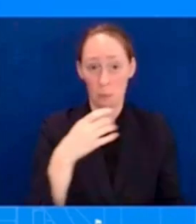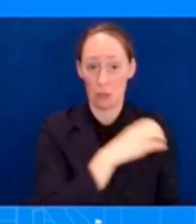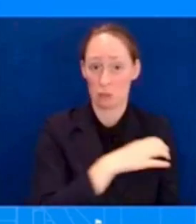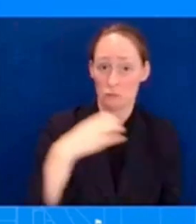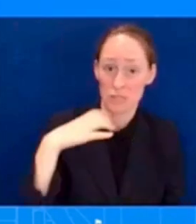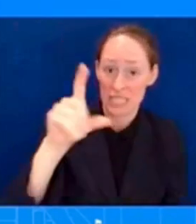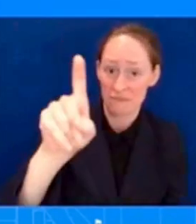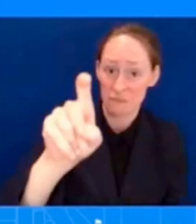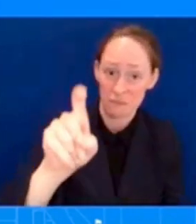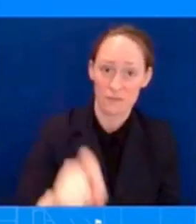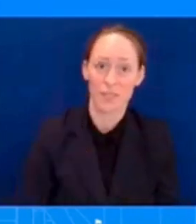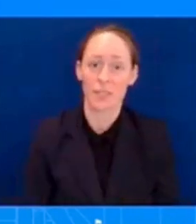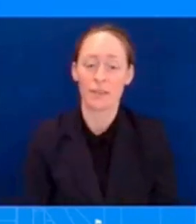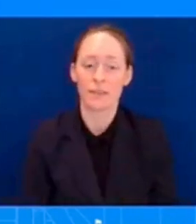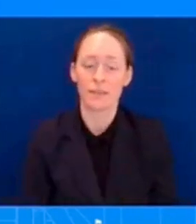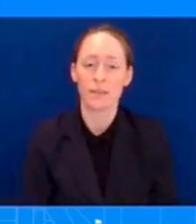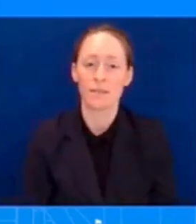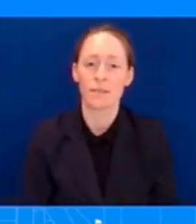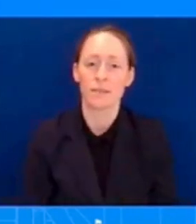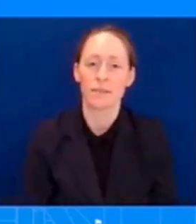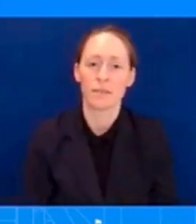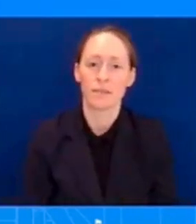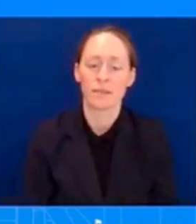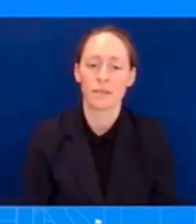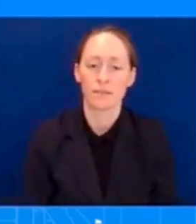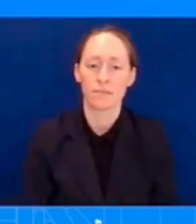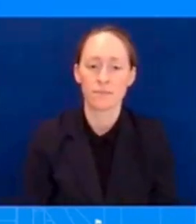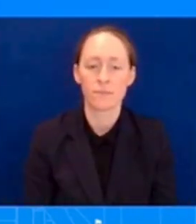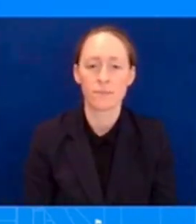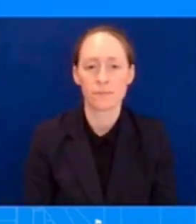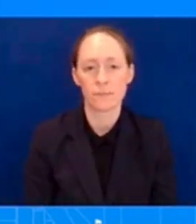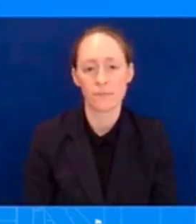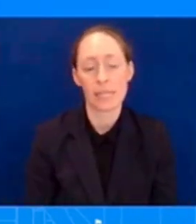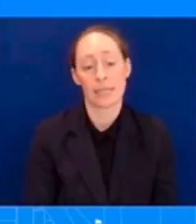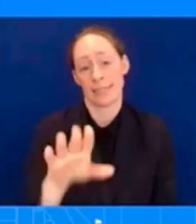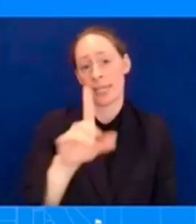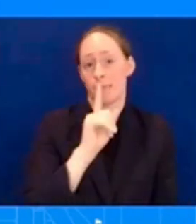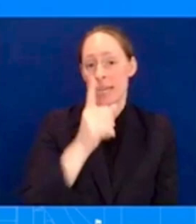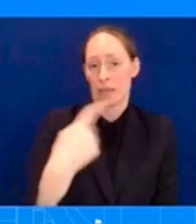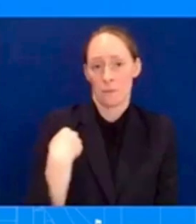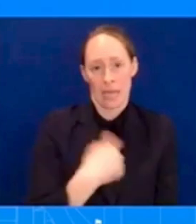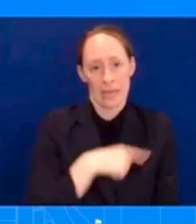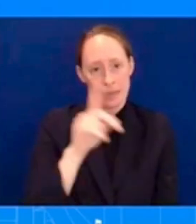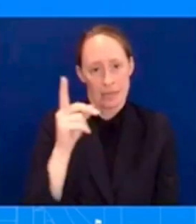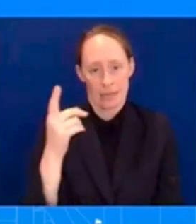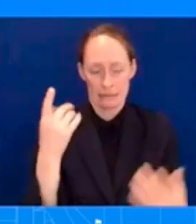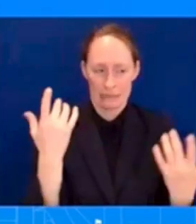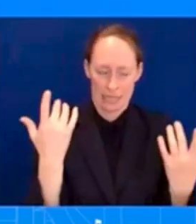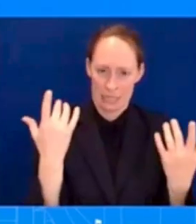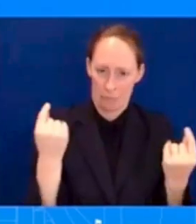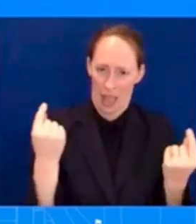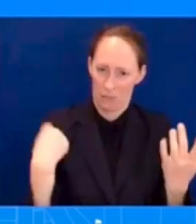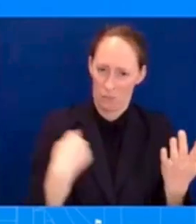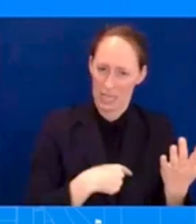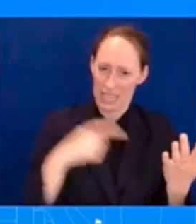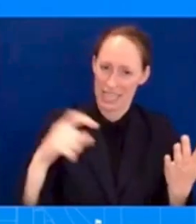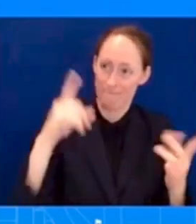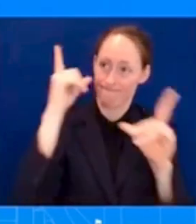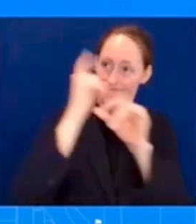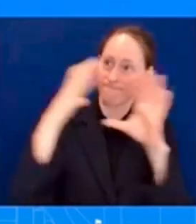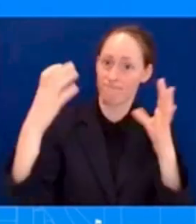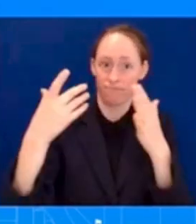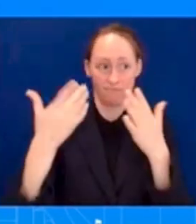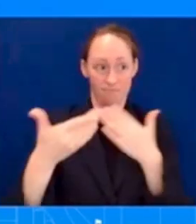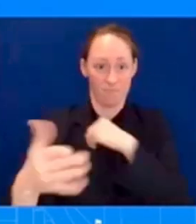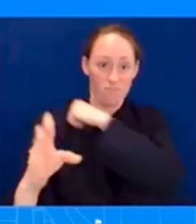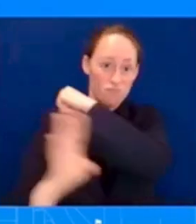what we take into account we were anticipating what the deficit would be later in september um we took into account events just like this so